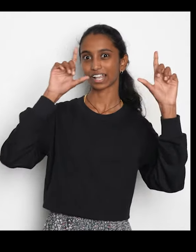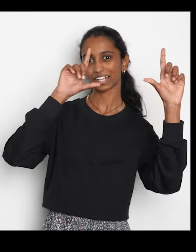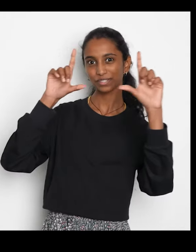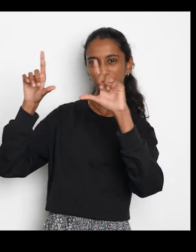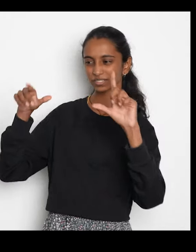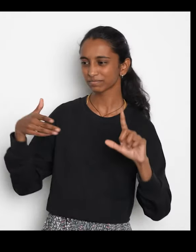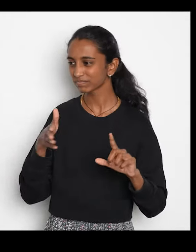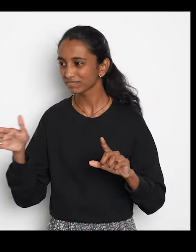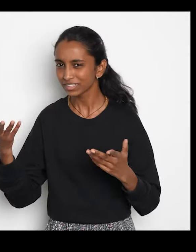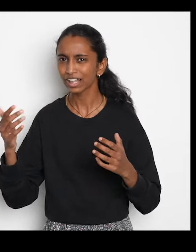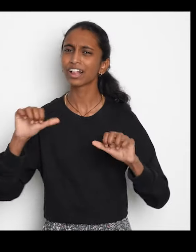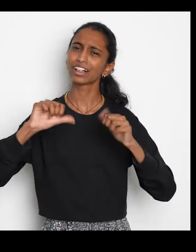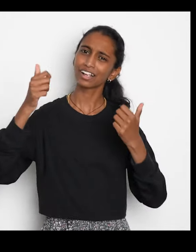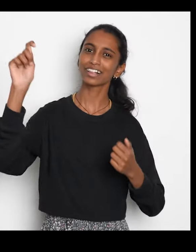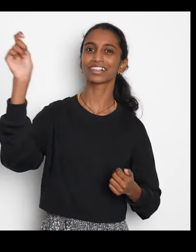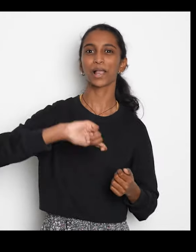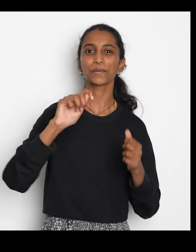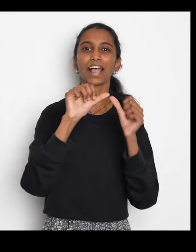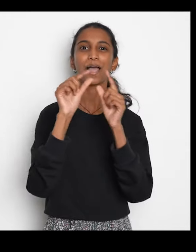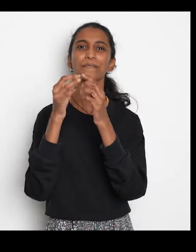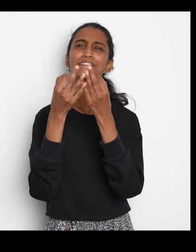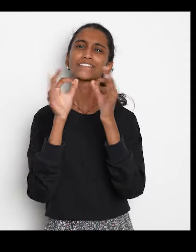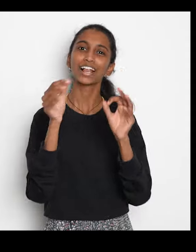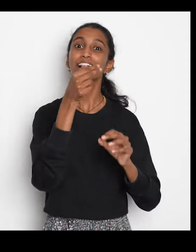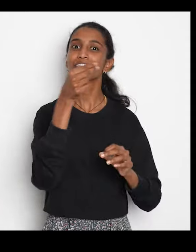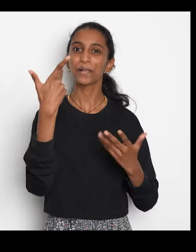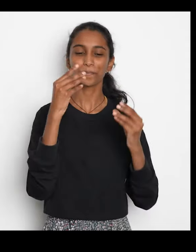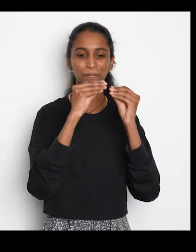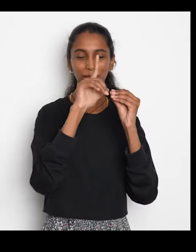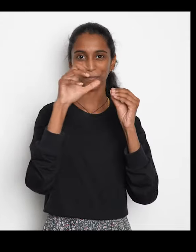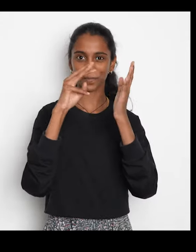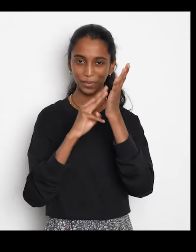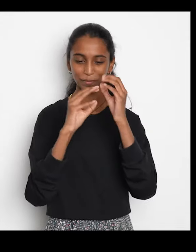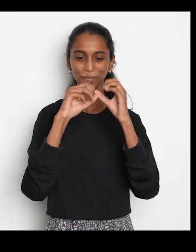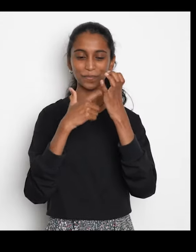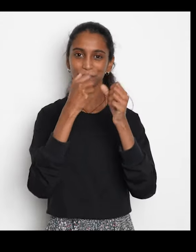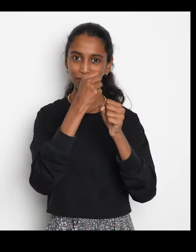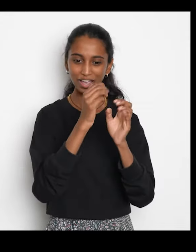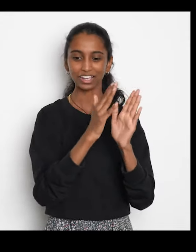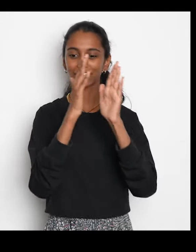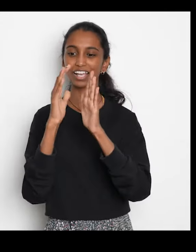To navigate exhibitions, can download our free app, Bloomberg Connects.